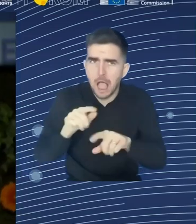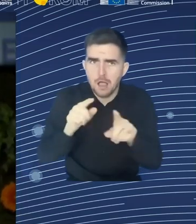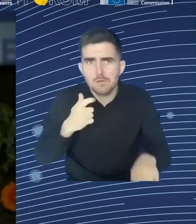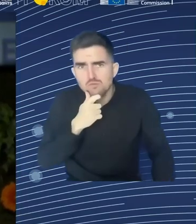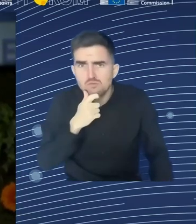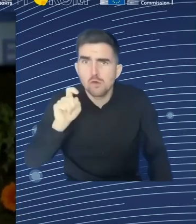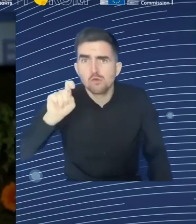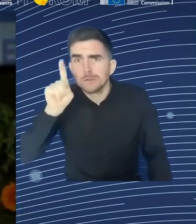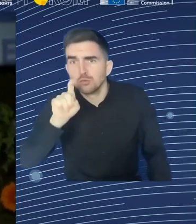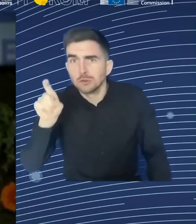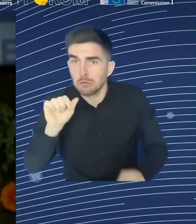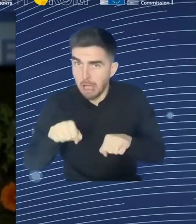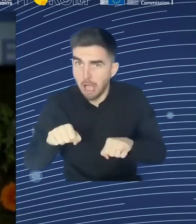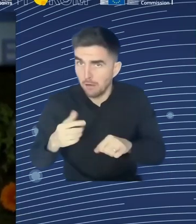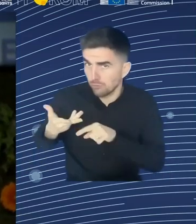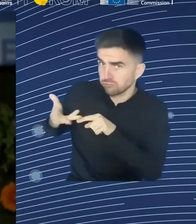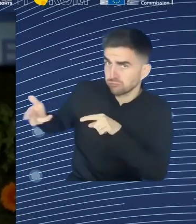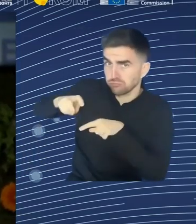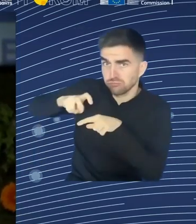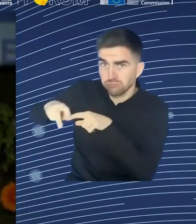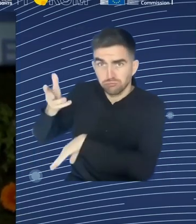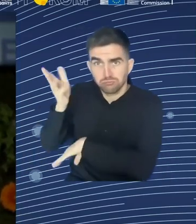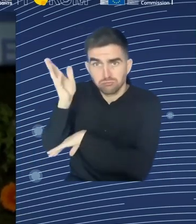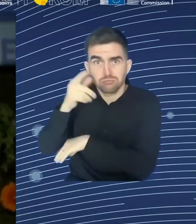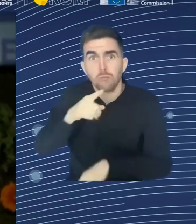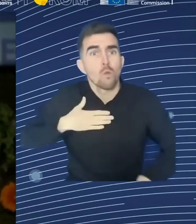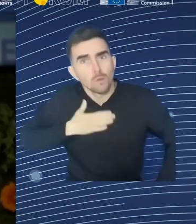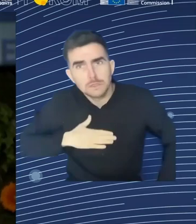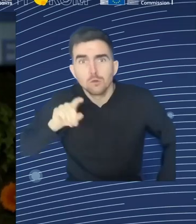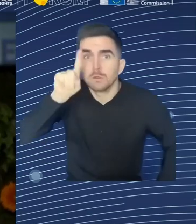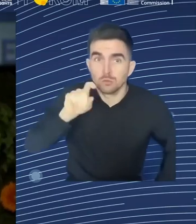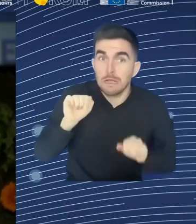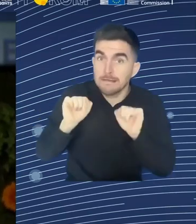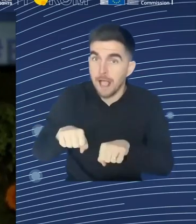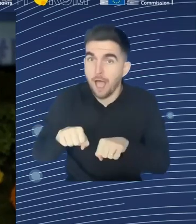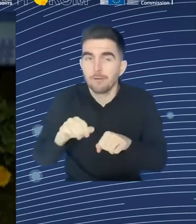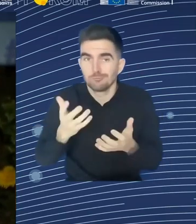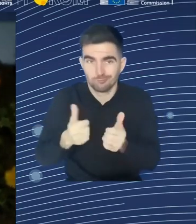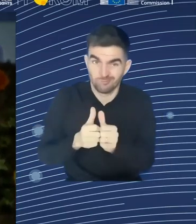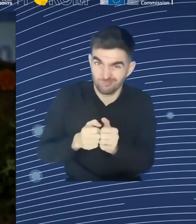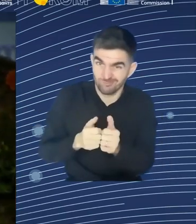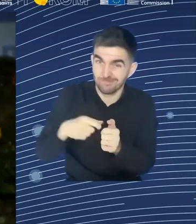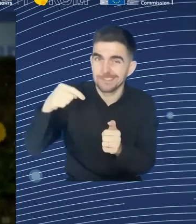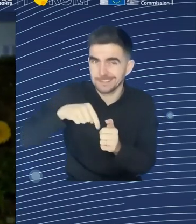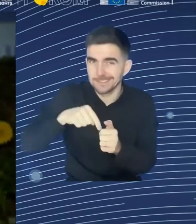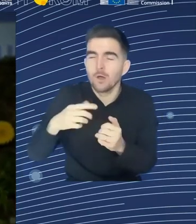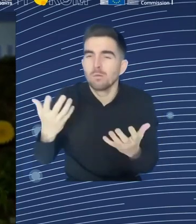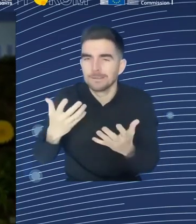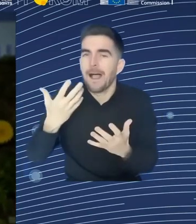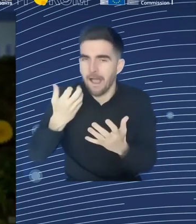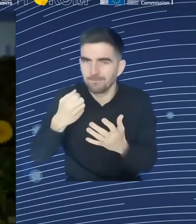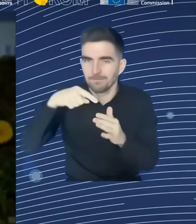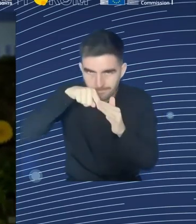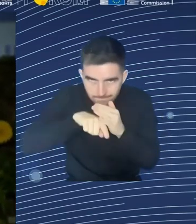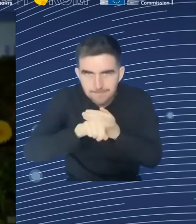hostesses walking around with a mic, so you're very welcome to raise your questions towards the end of our discussion.